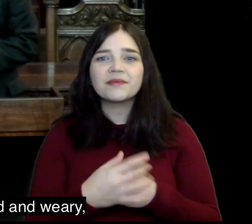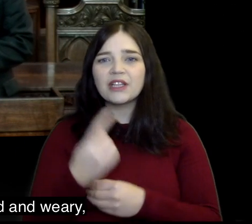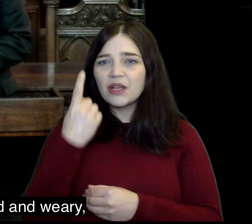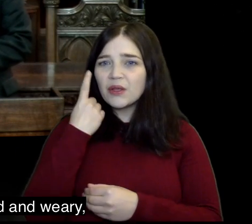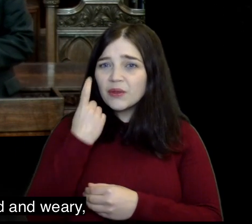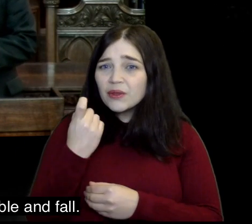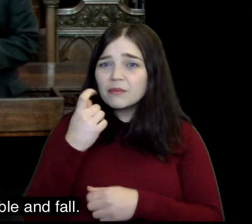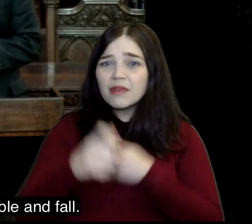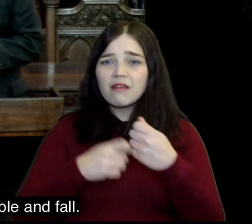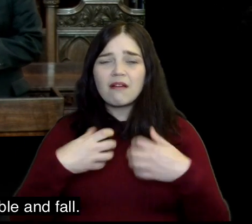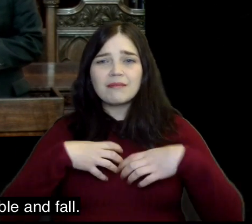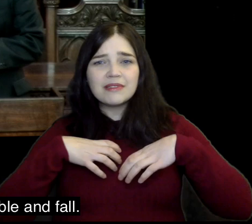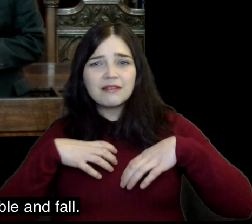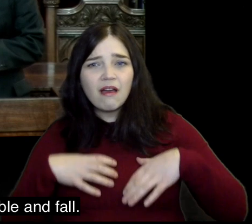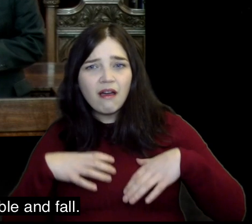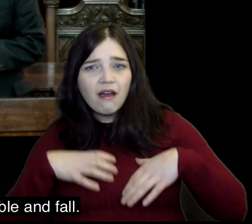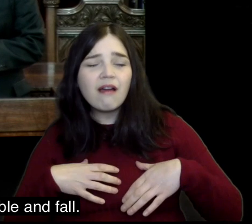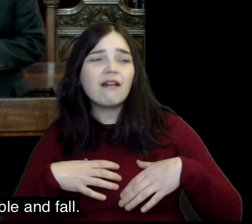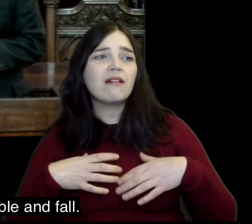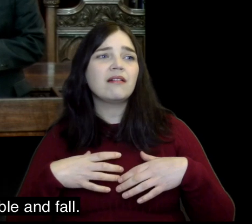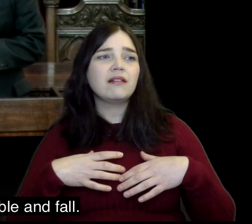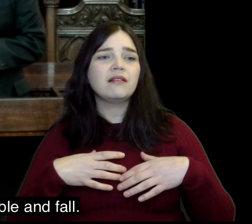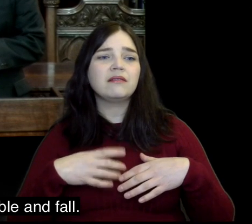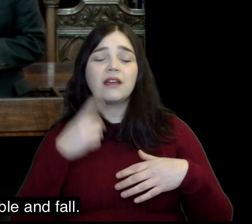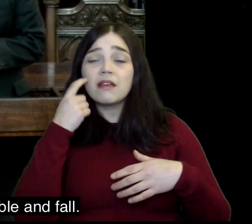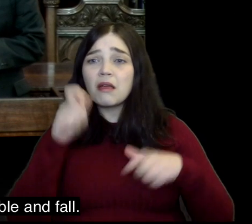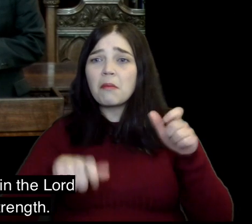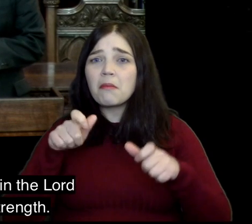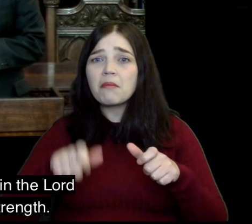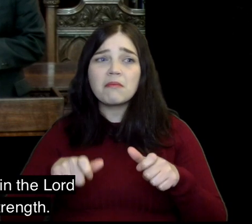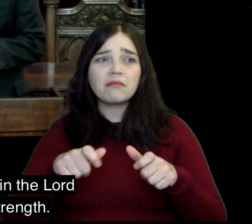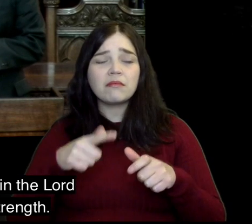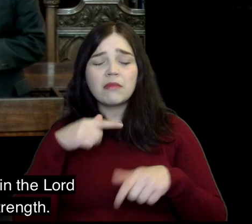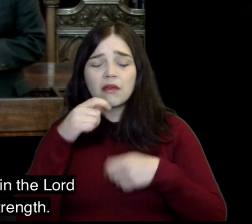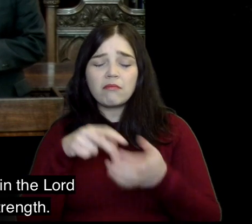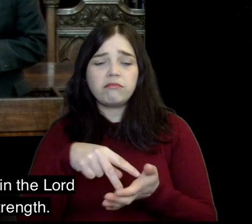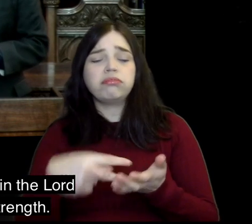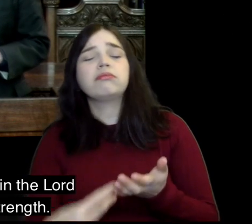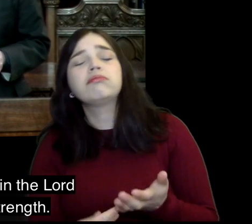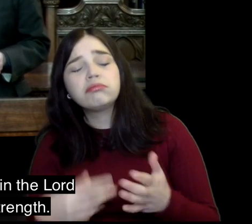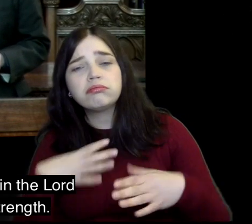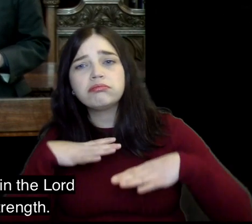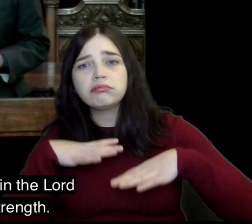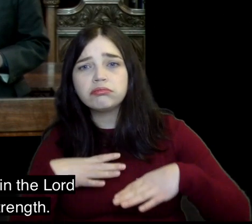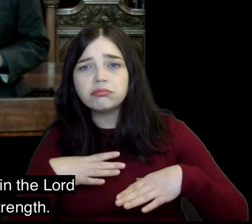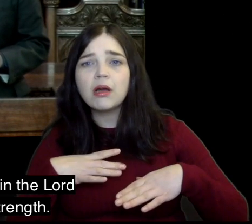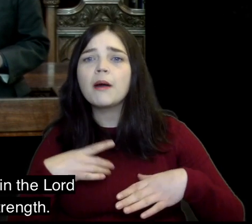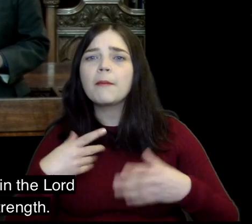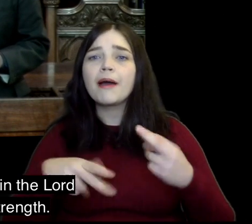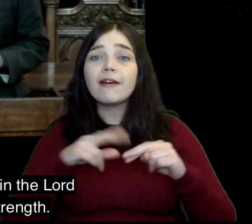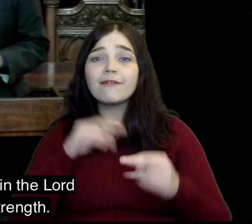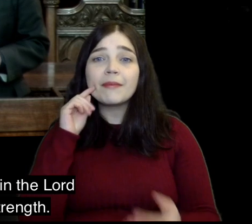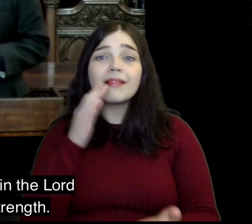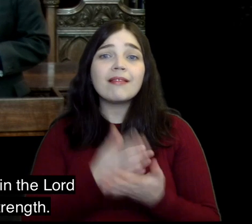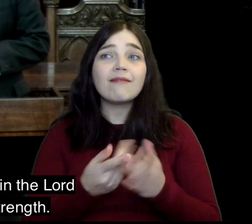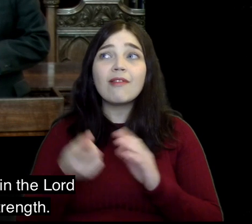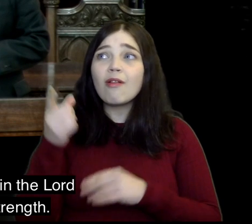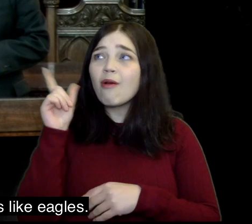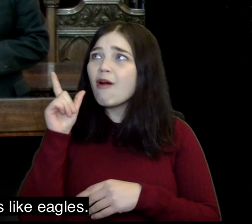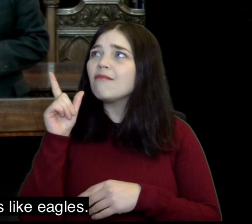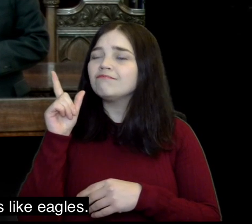tired and weary and young men stumble and fall. But those who hope in the Lord will renew their strength.